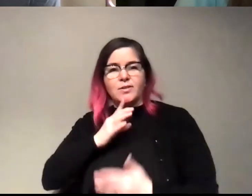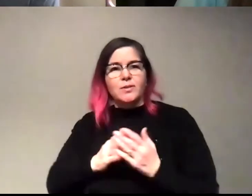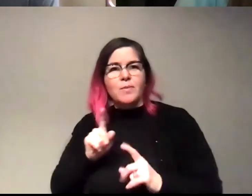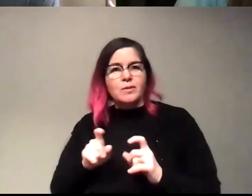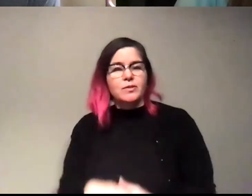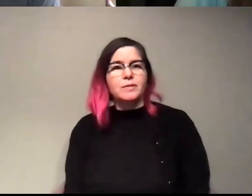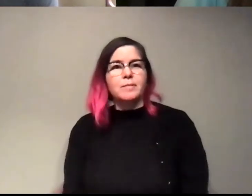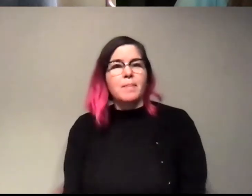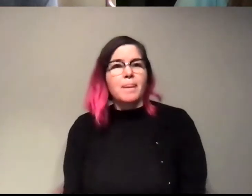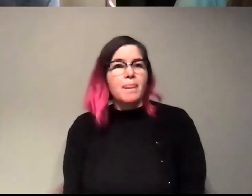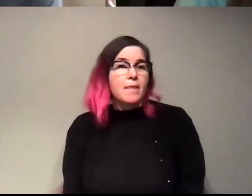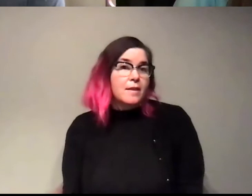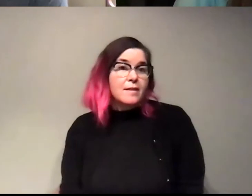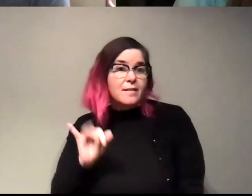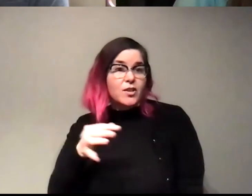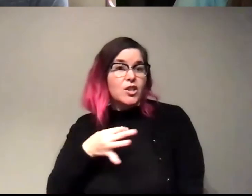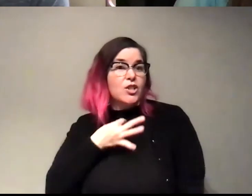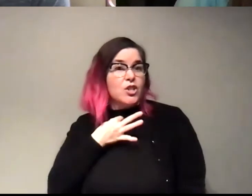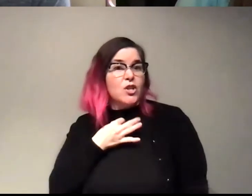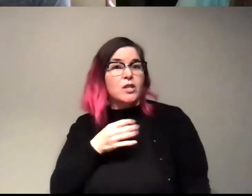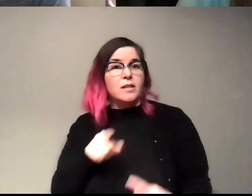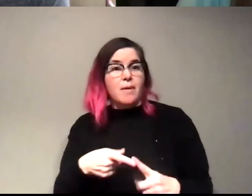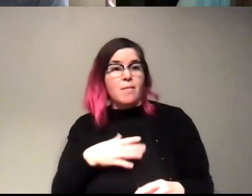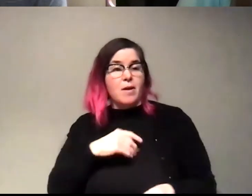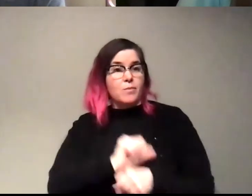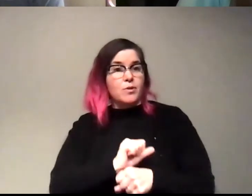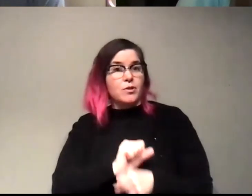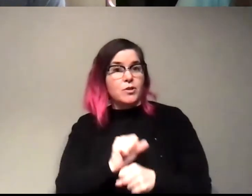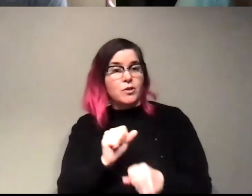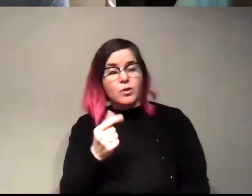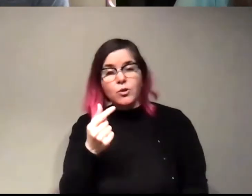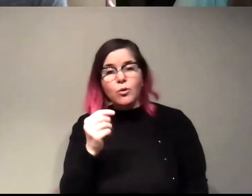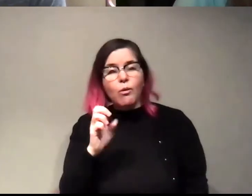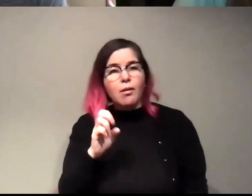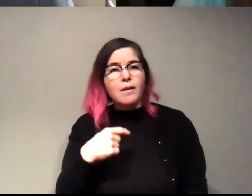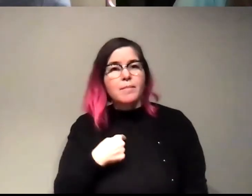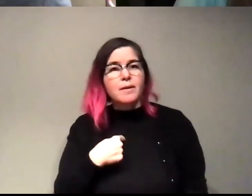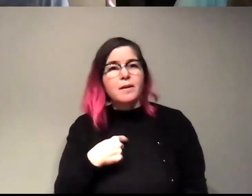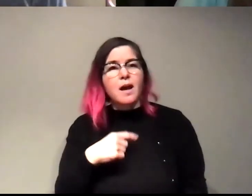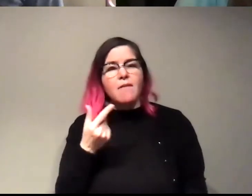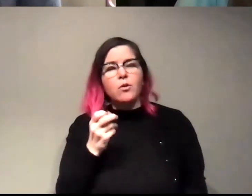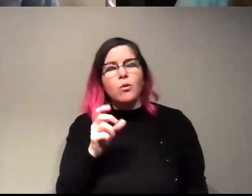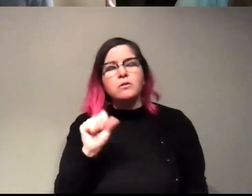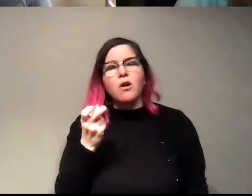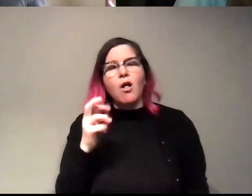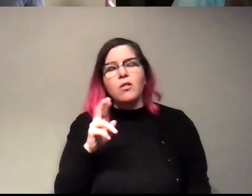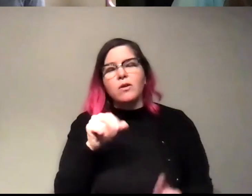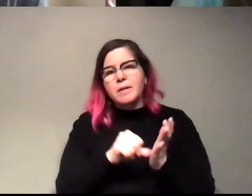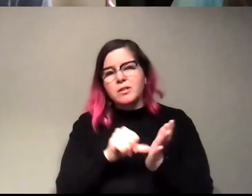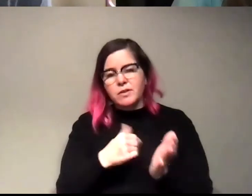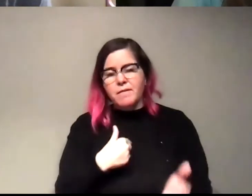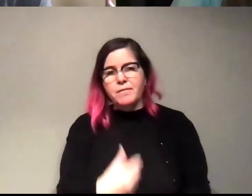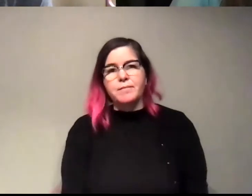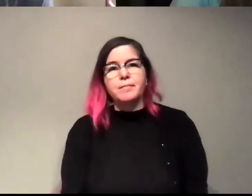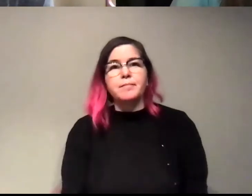you know, if you're curious about the stuff I've worked on, can Google me. I have a Google Scholar page. Um, or,